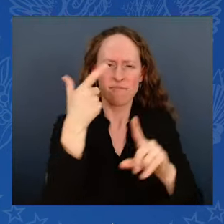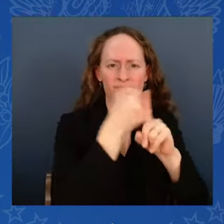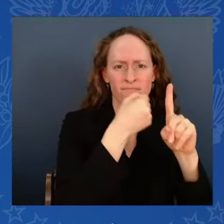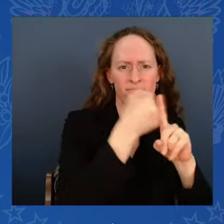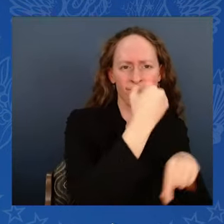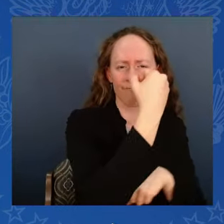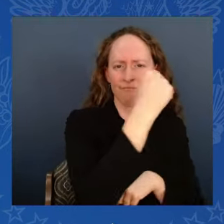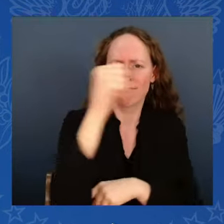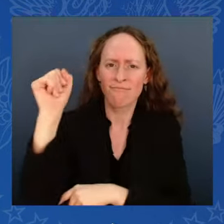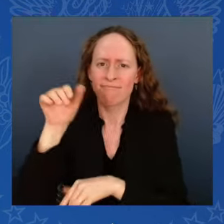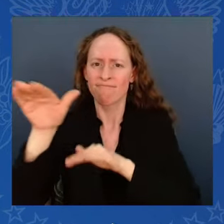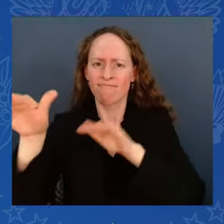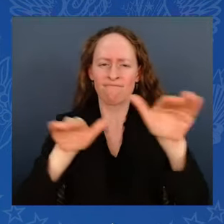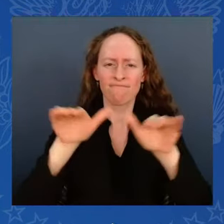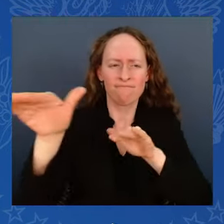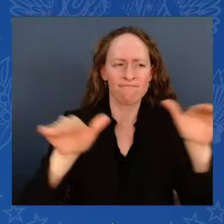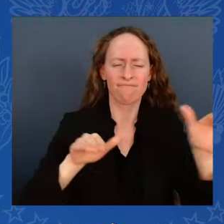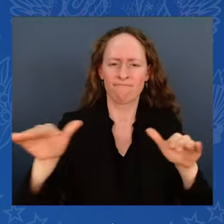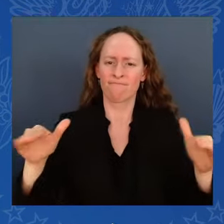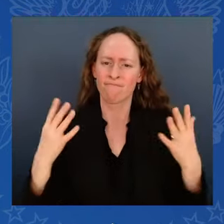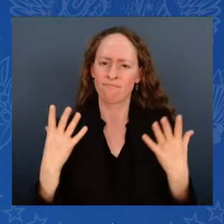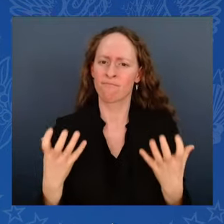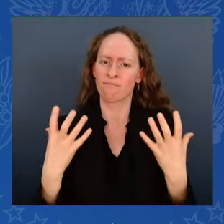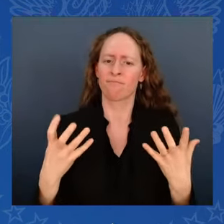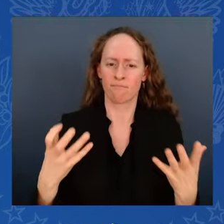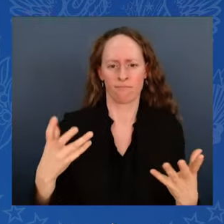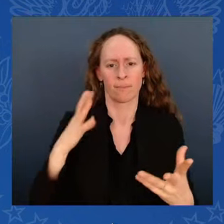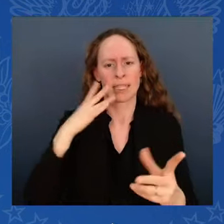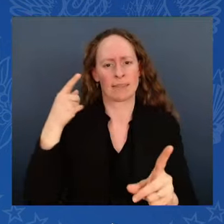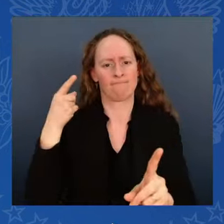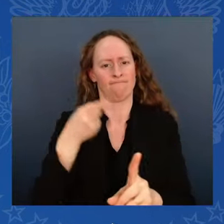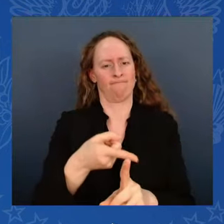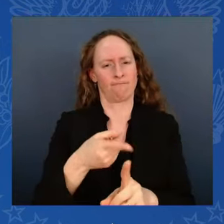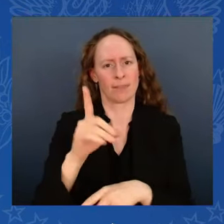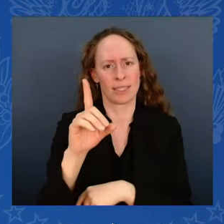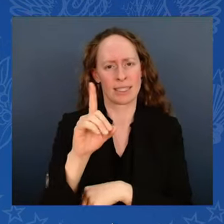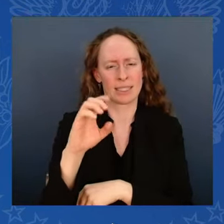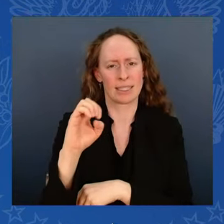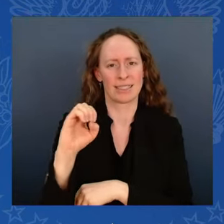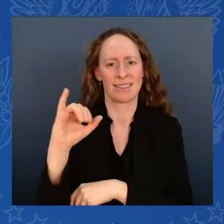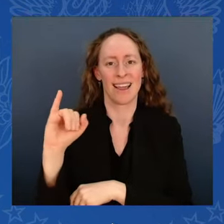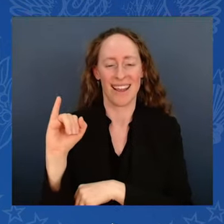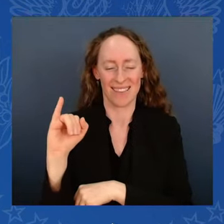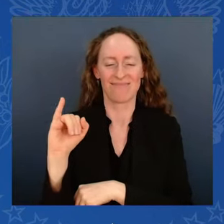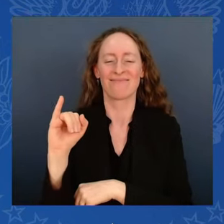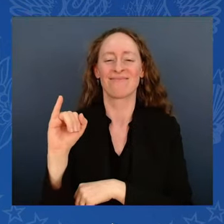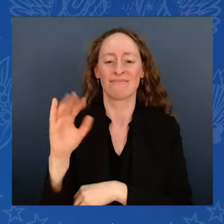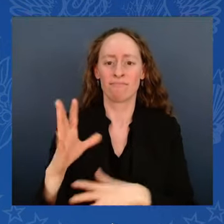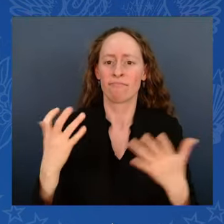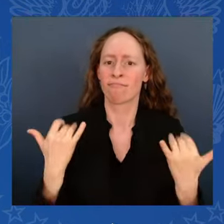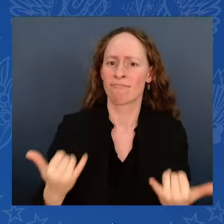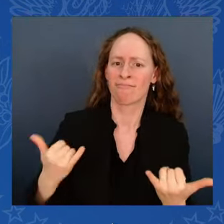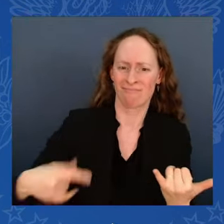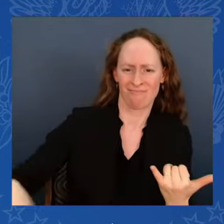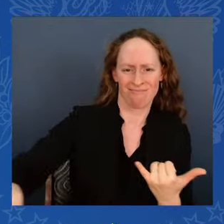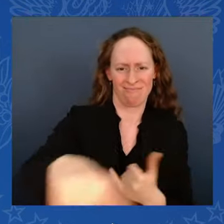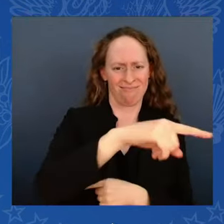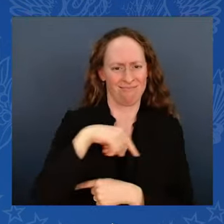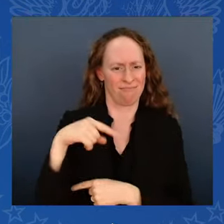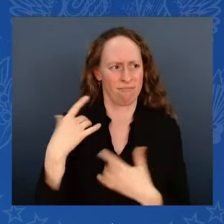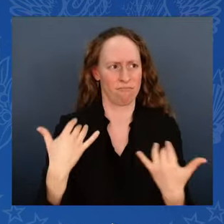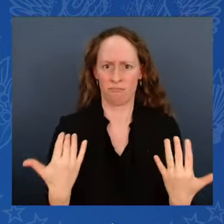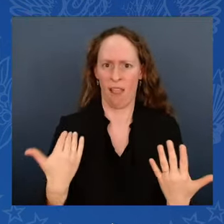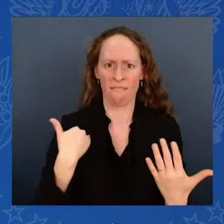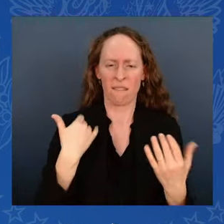that has concrete programs and you that lead chapters. We are an organization that we heckle. If any hecklers are here, I'm the